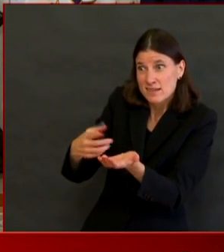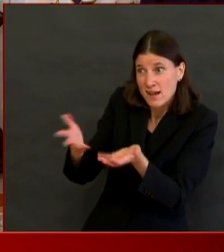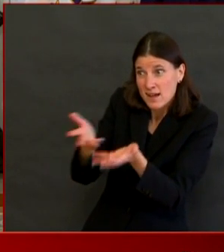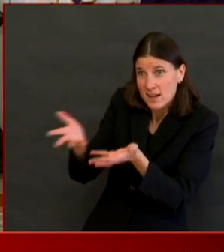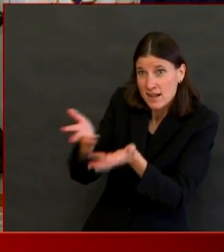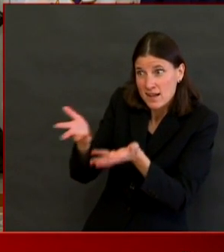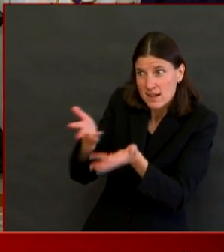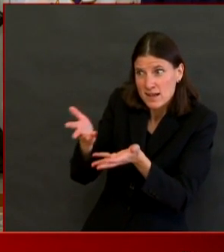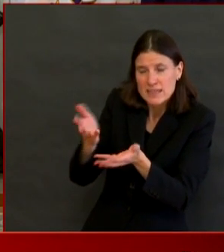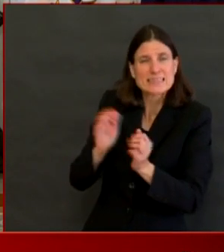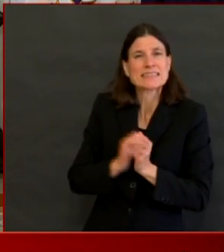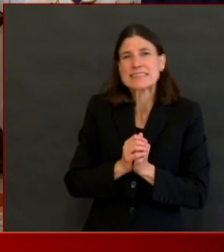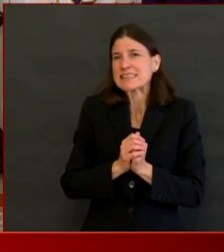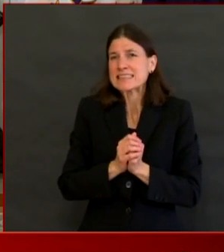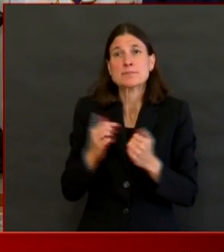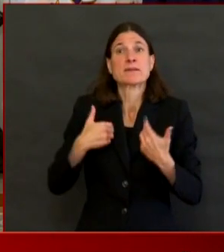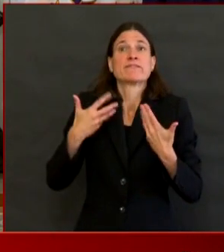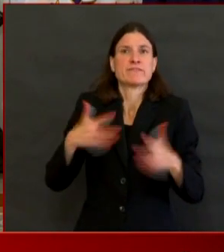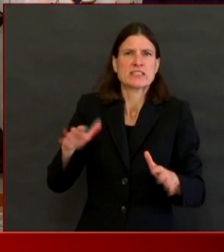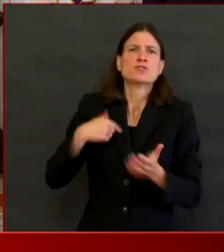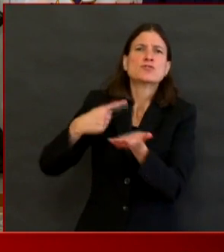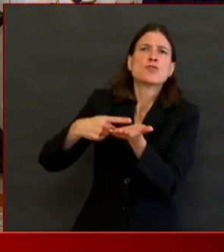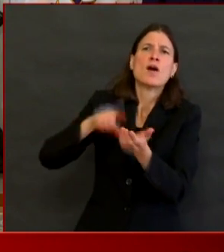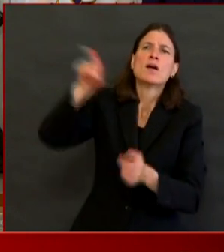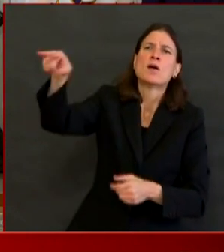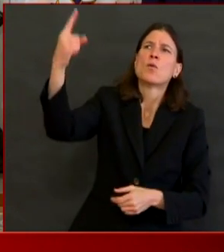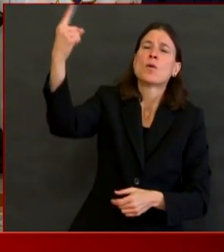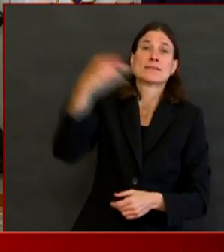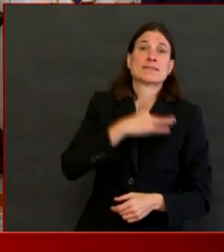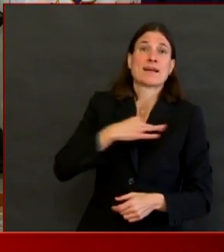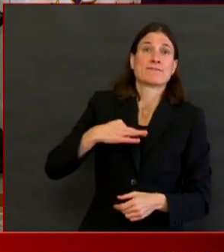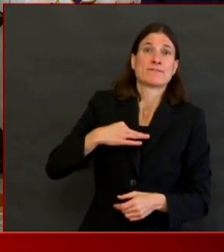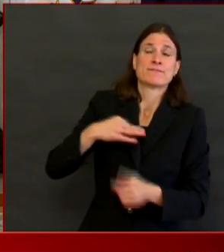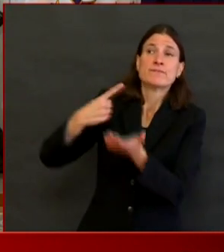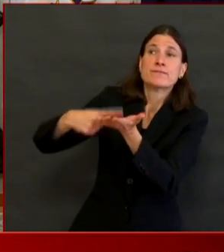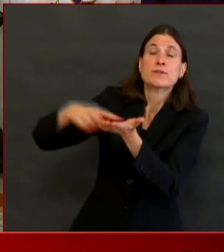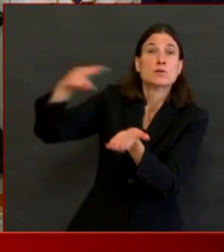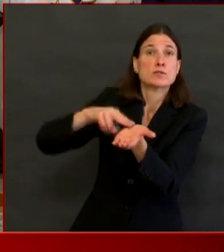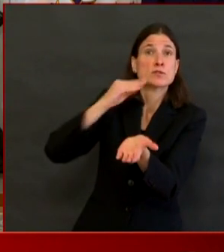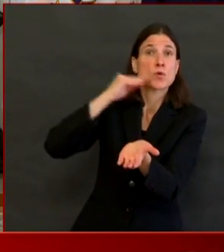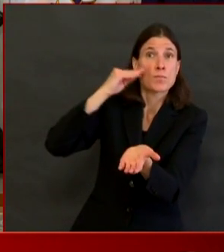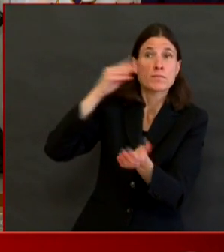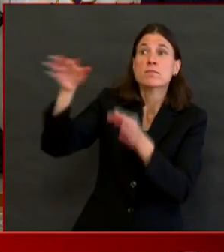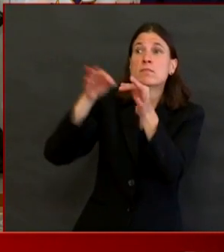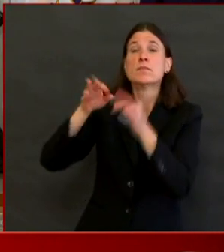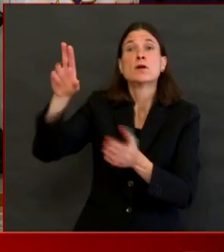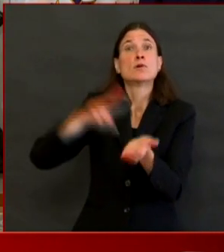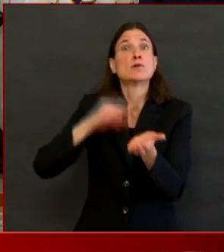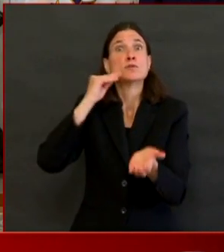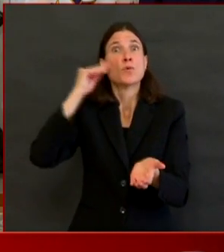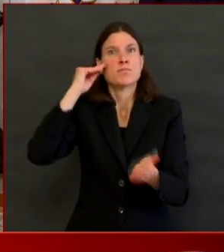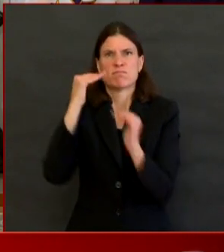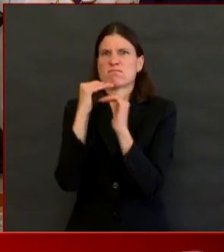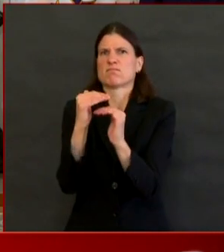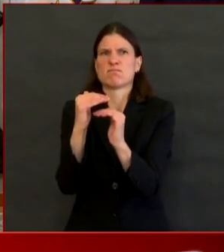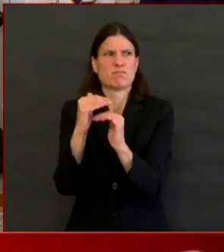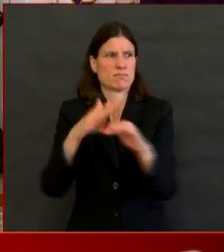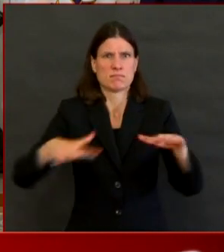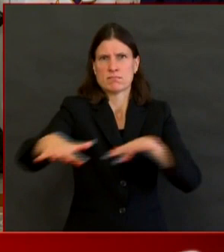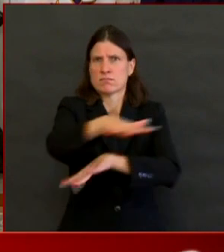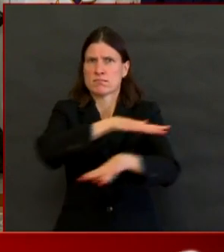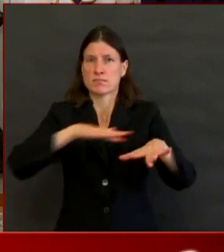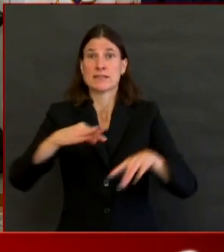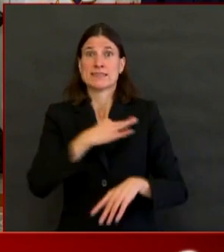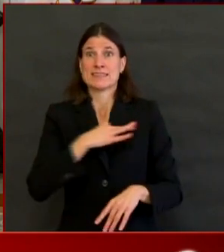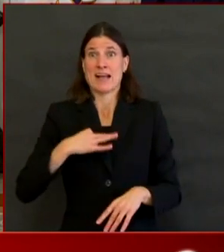having one person do the tasks that three and four people used to do just so that we can limit the different types